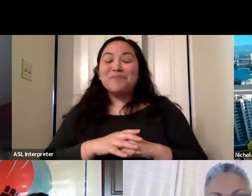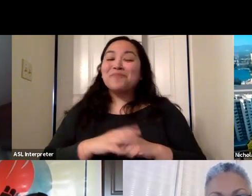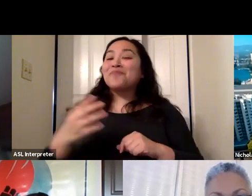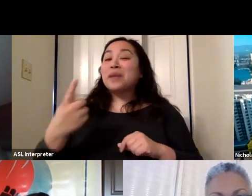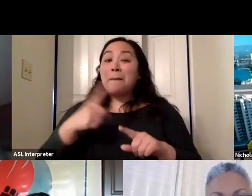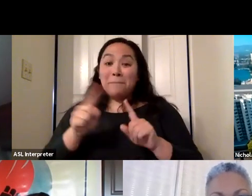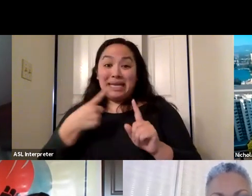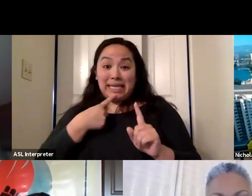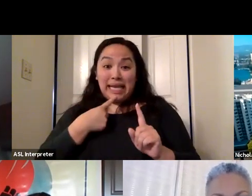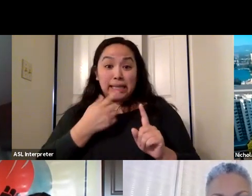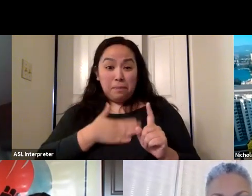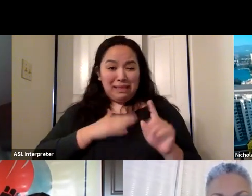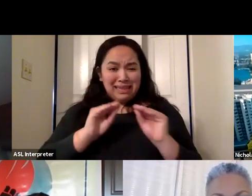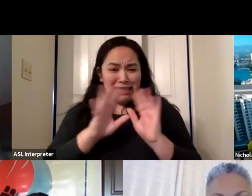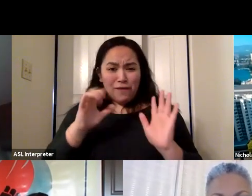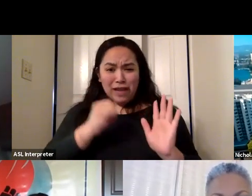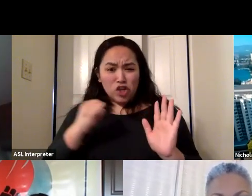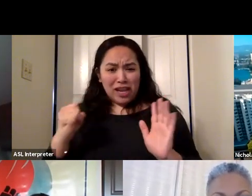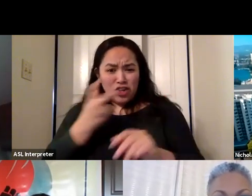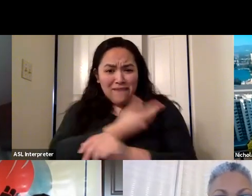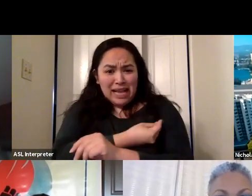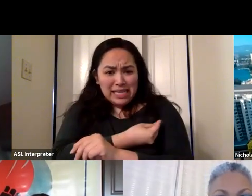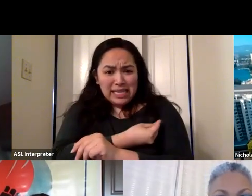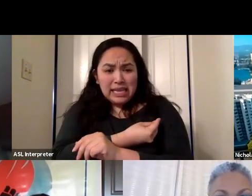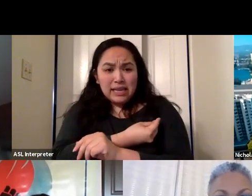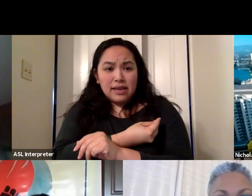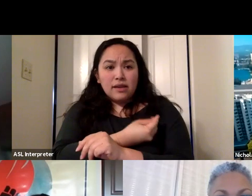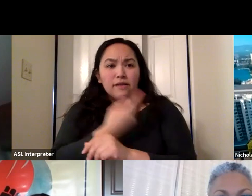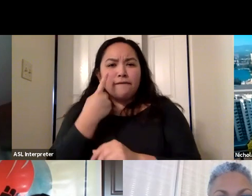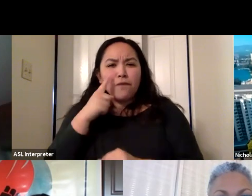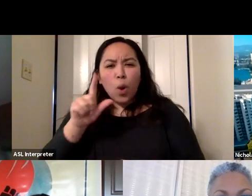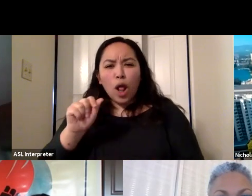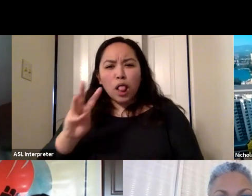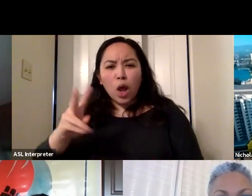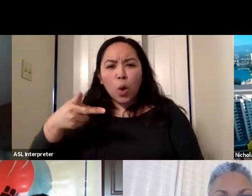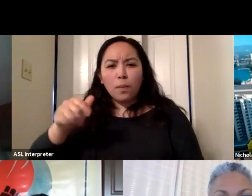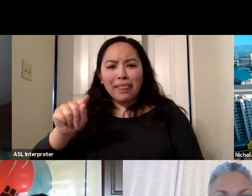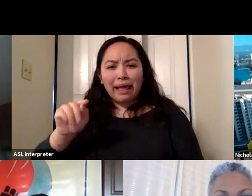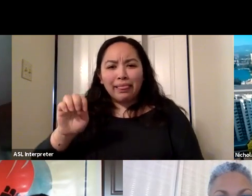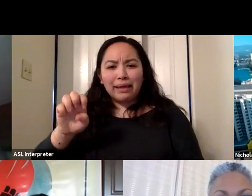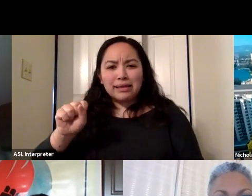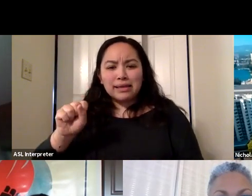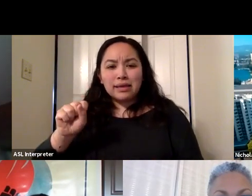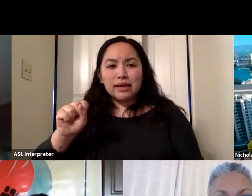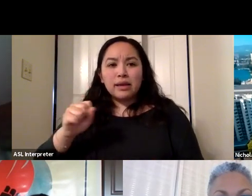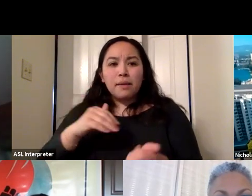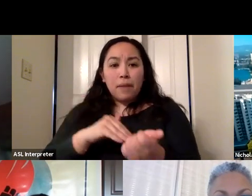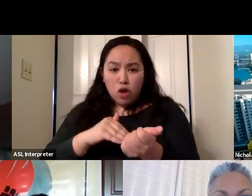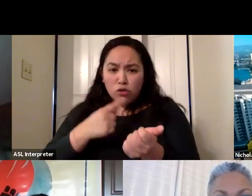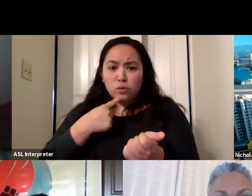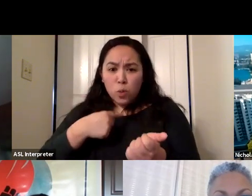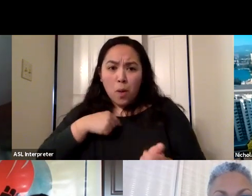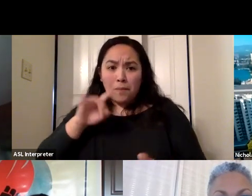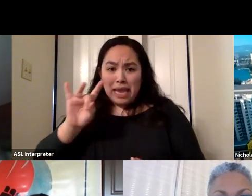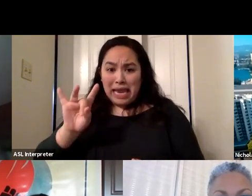clarify the J and J vaccine for those with low platelets. I have low platelets reported one month ago at 87. I'm